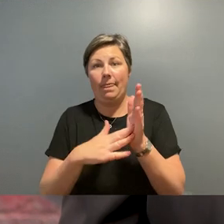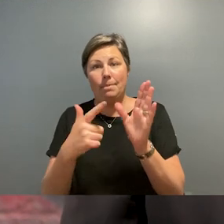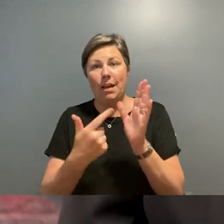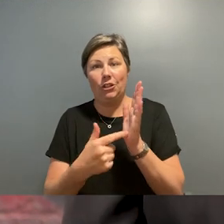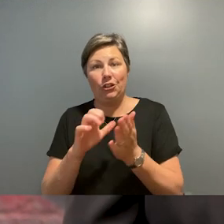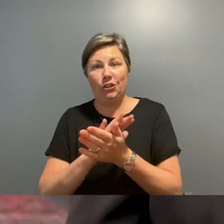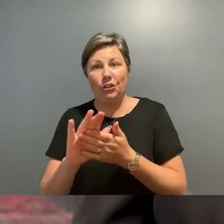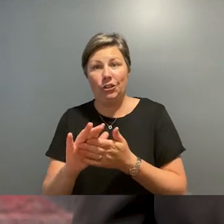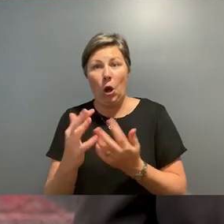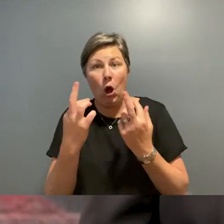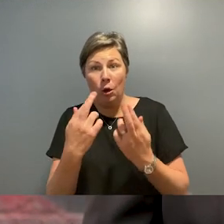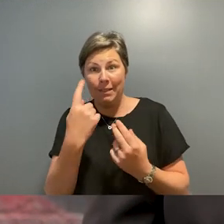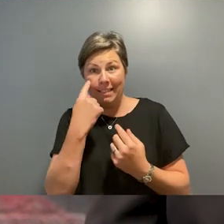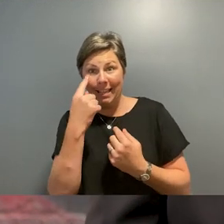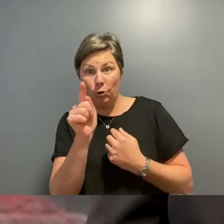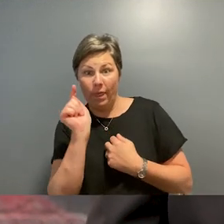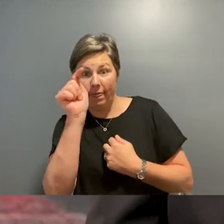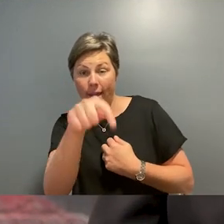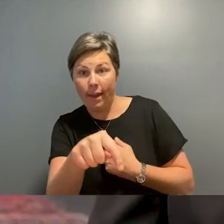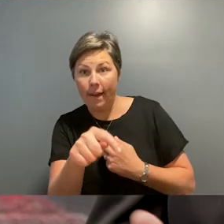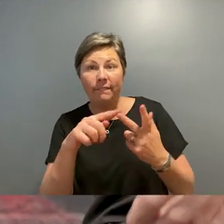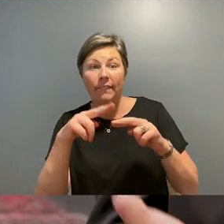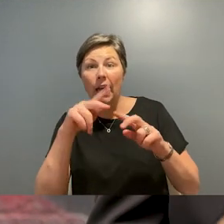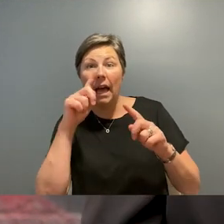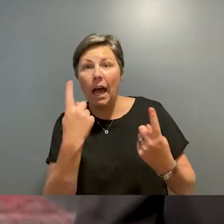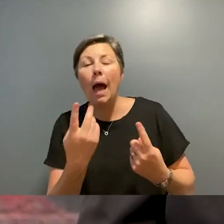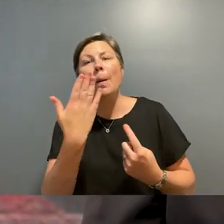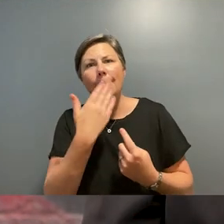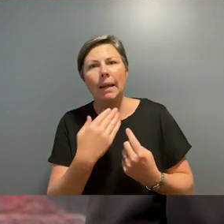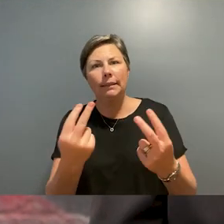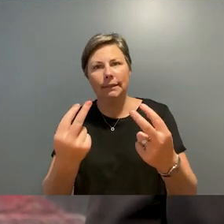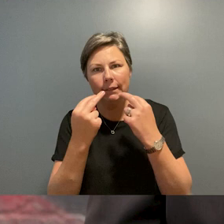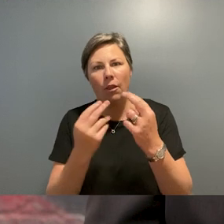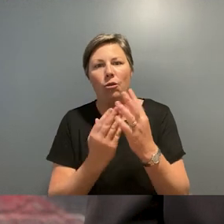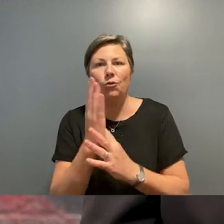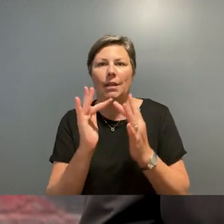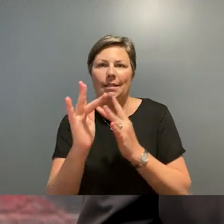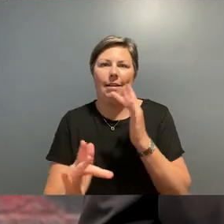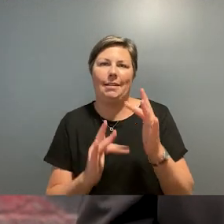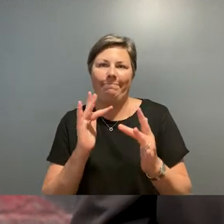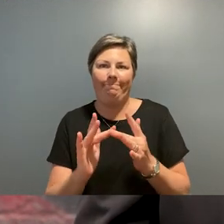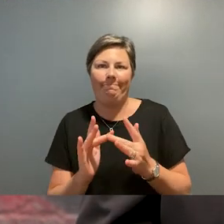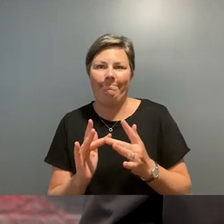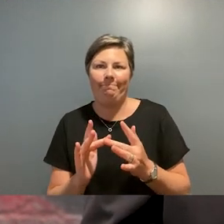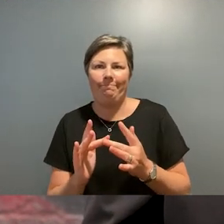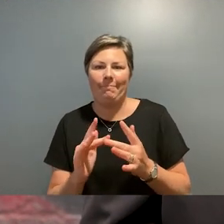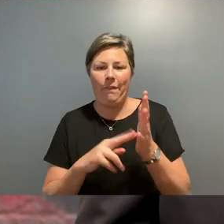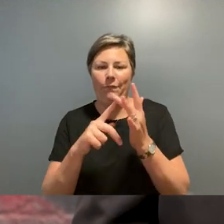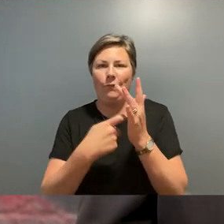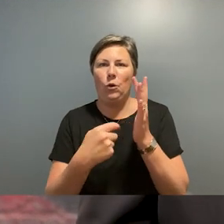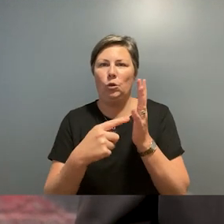i hope to see many of you in person at the festival and if you cannot attend please join us online for our virtual programs